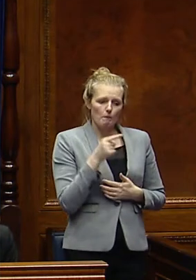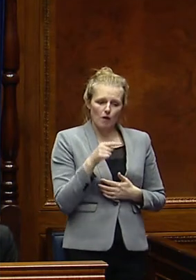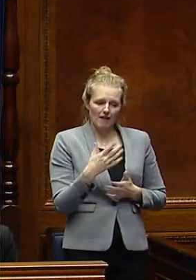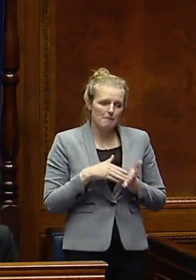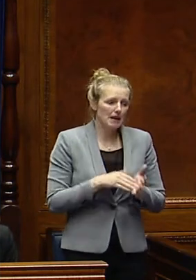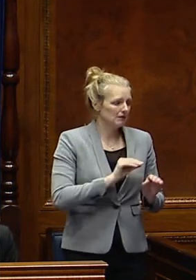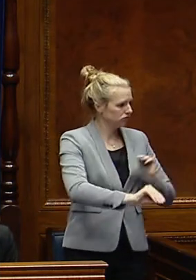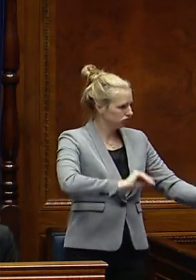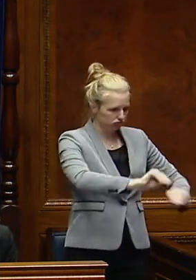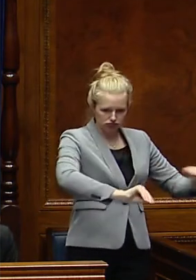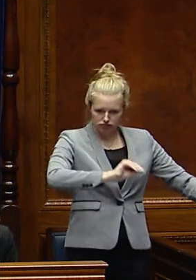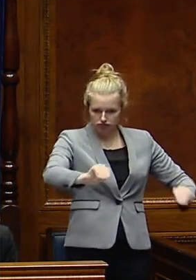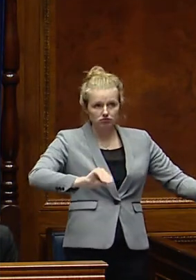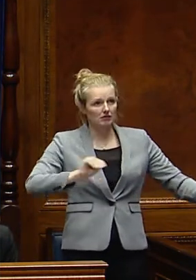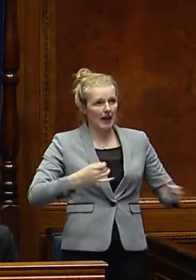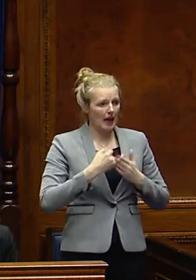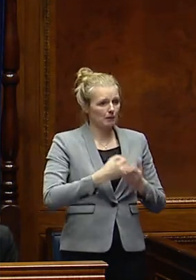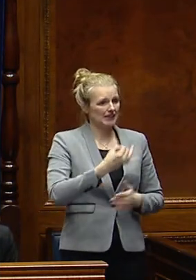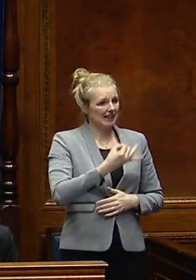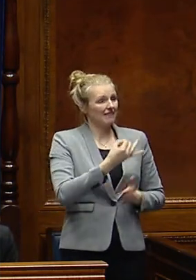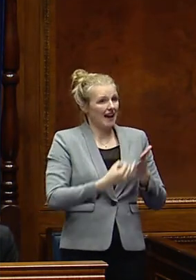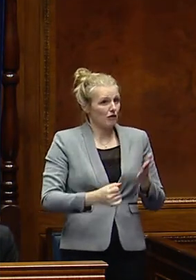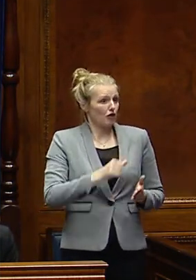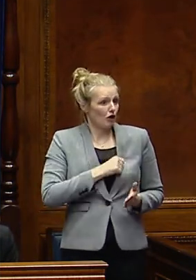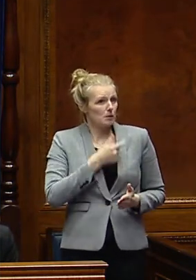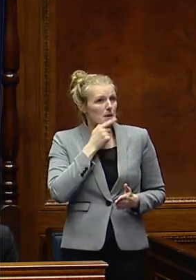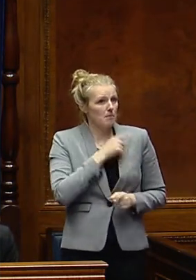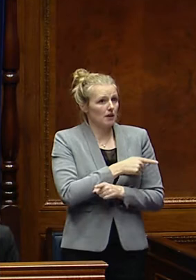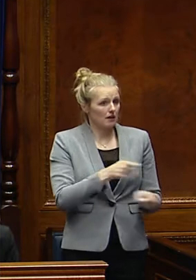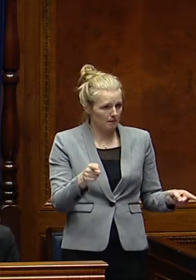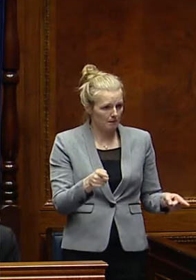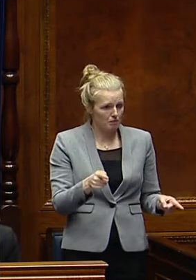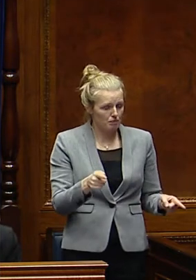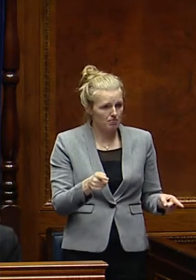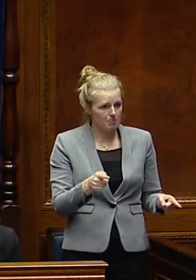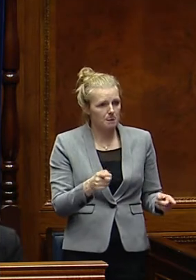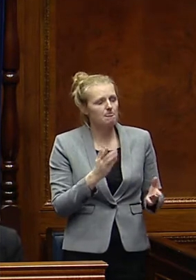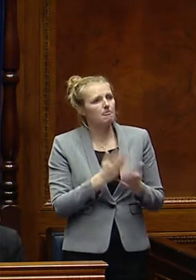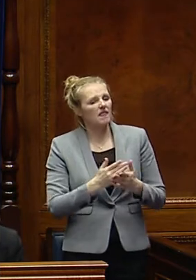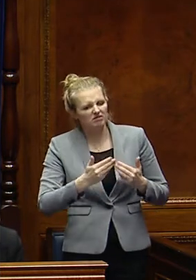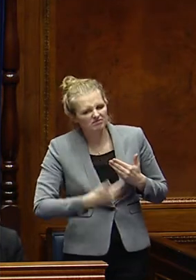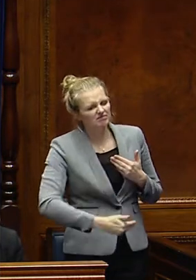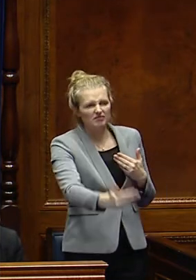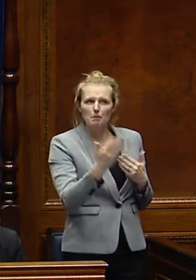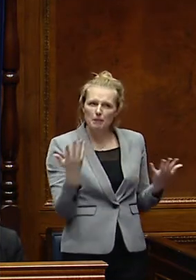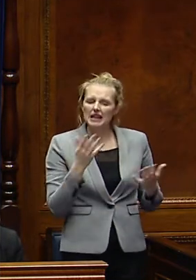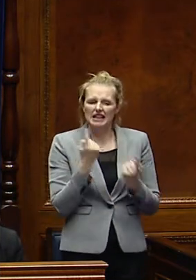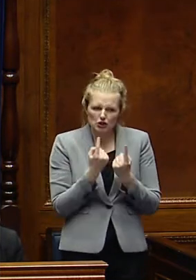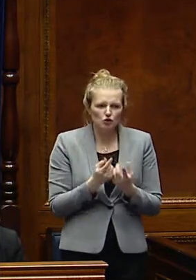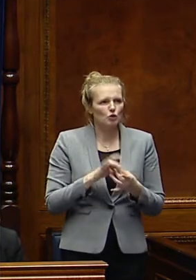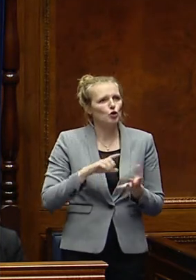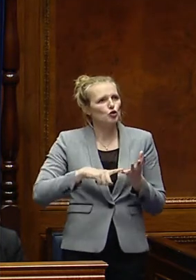and has impacted on 7,500 lives. Just to end in the time ahead, there are serious issues with universal credit.